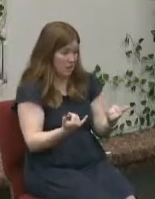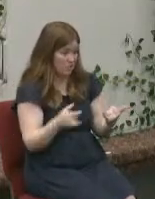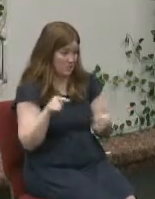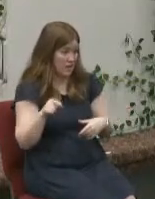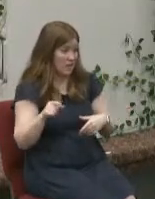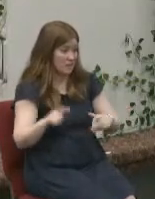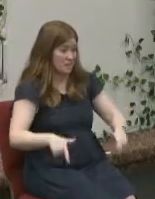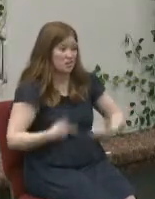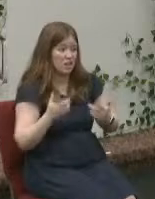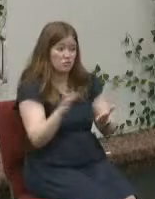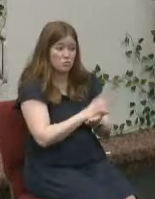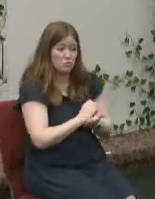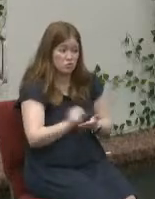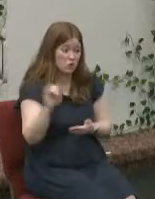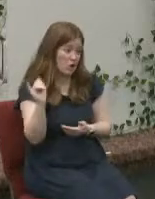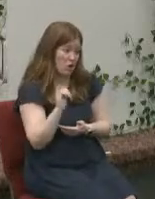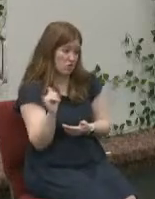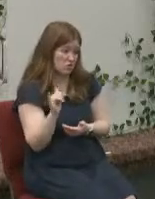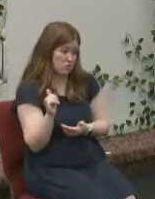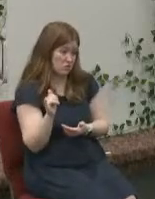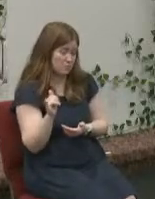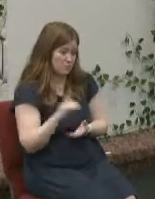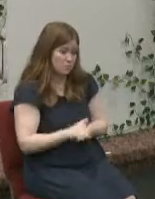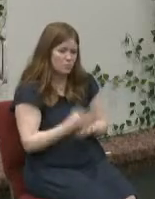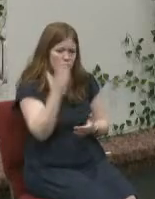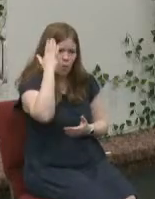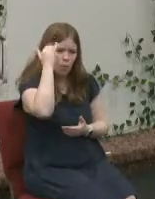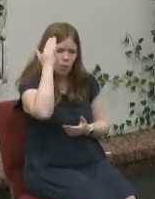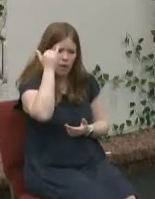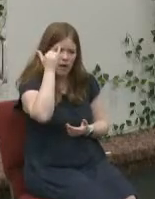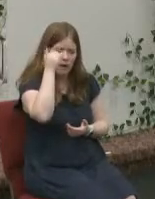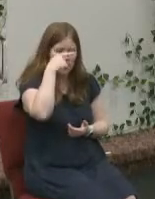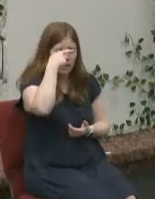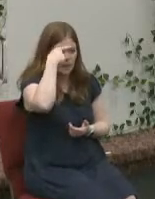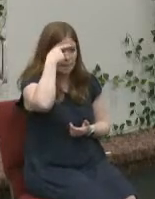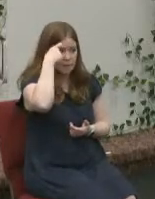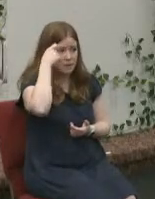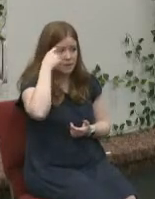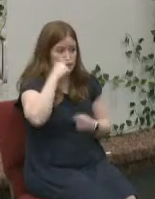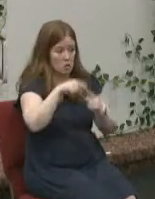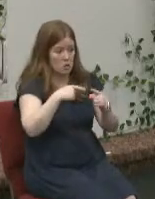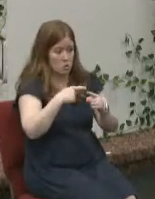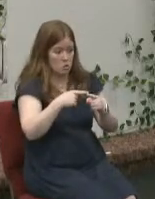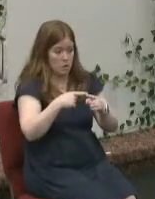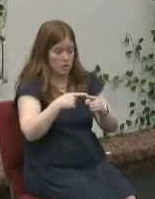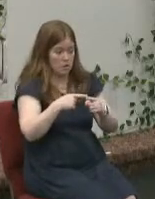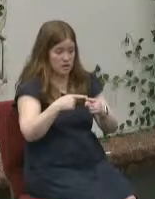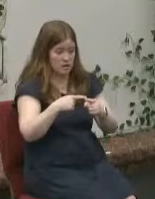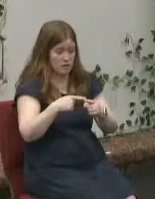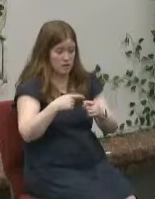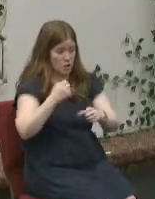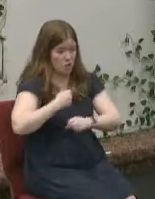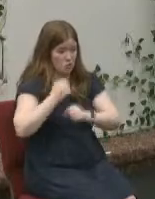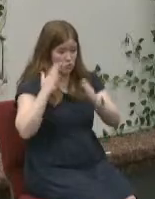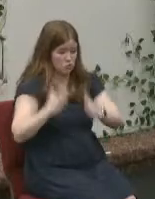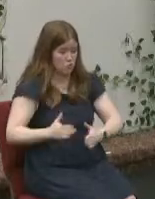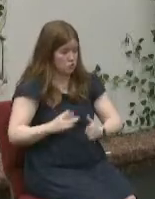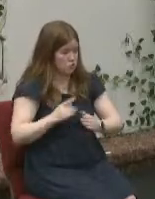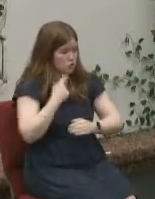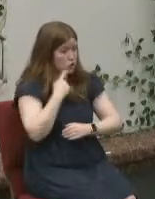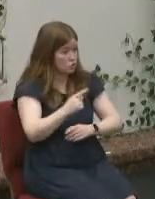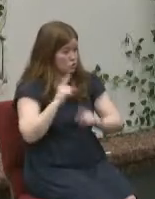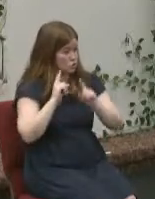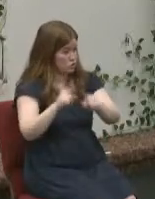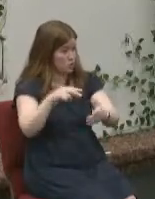life quake of even greater magnitude here's why when pilot assigns a group of soldiers to jesus's